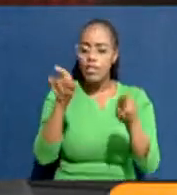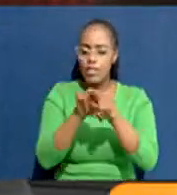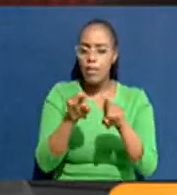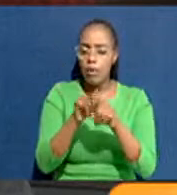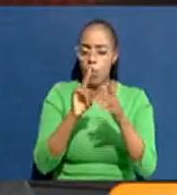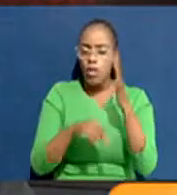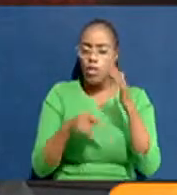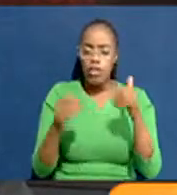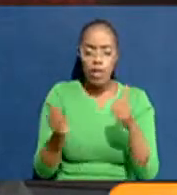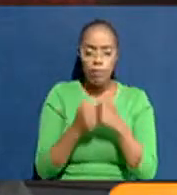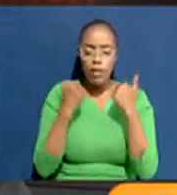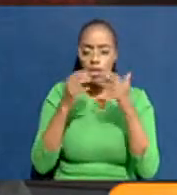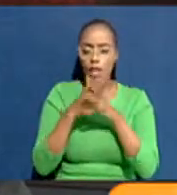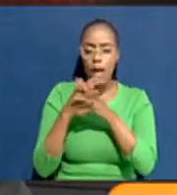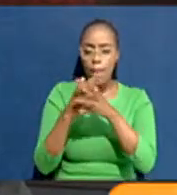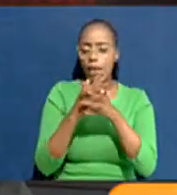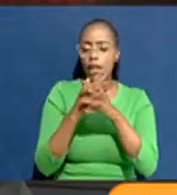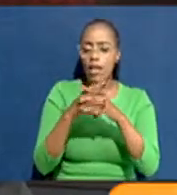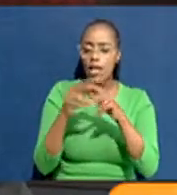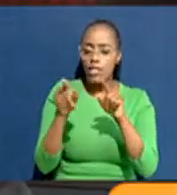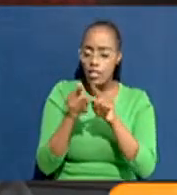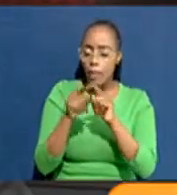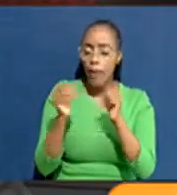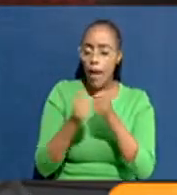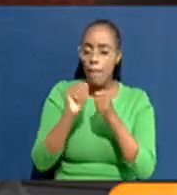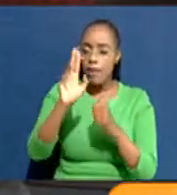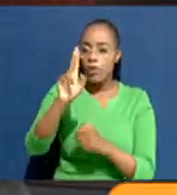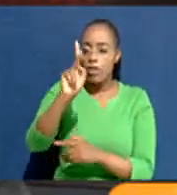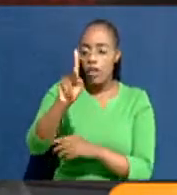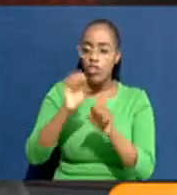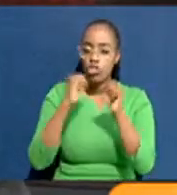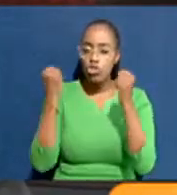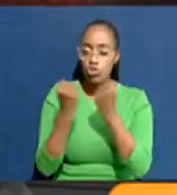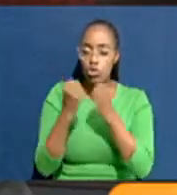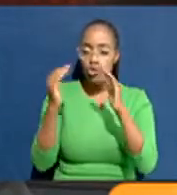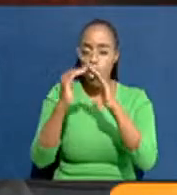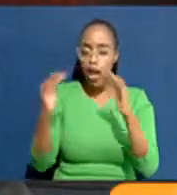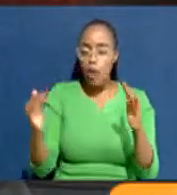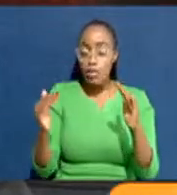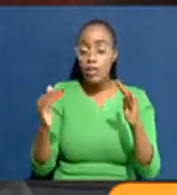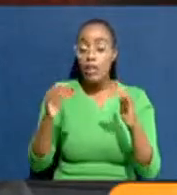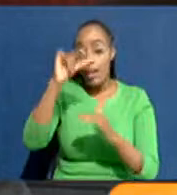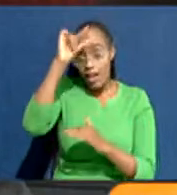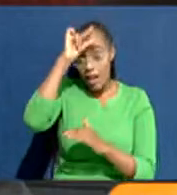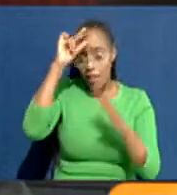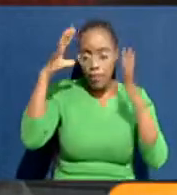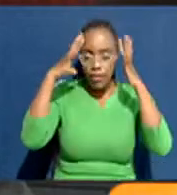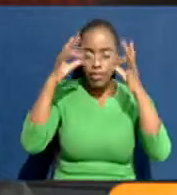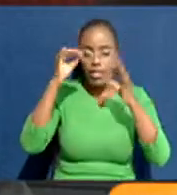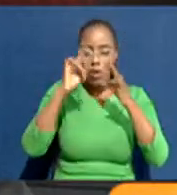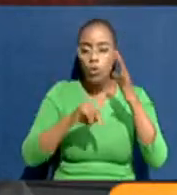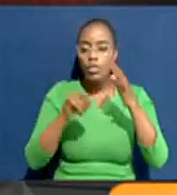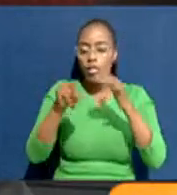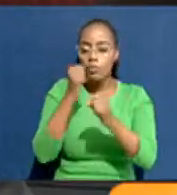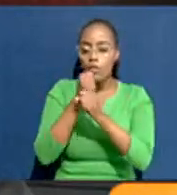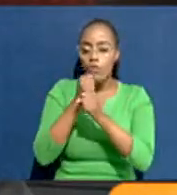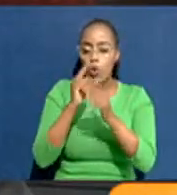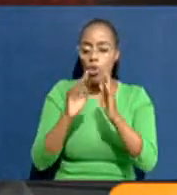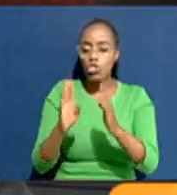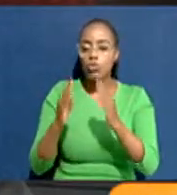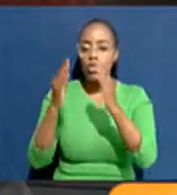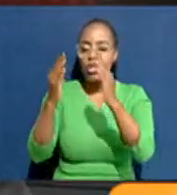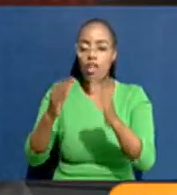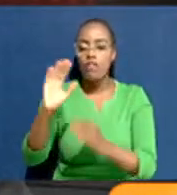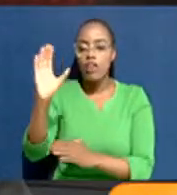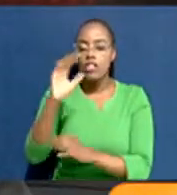that was happening in the U.S. It's the same thing that was happening in the U.K. in social housing and so on. And the government decided that what they will do is to give